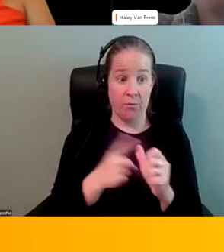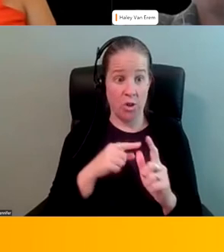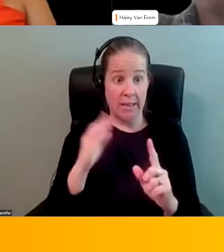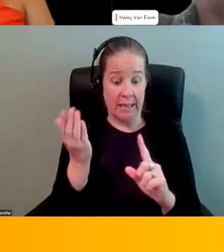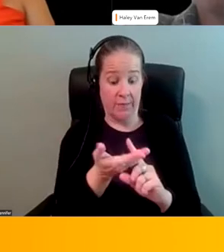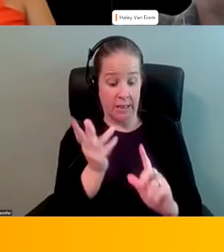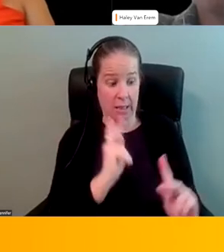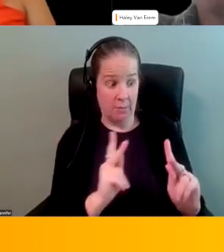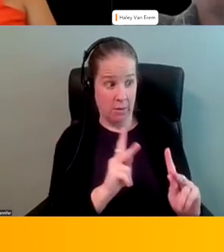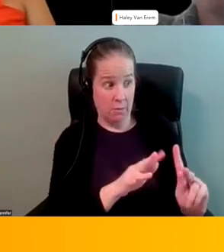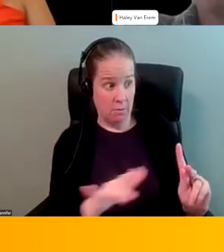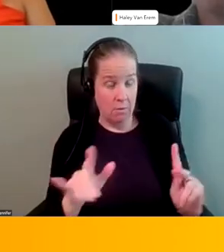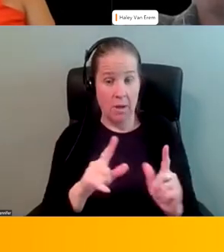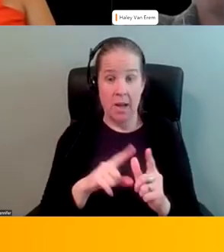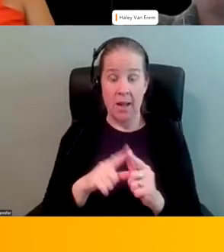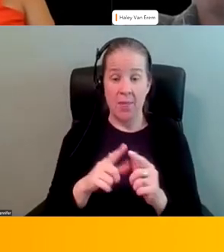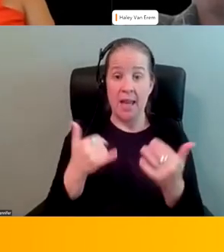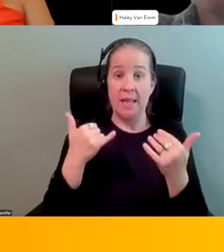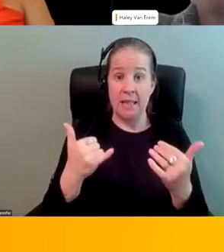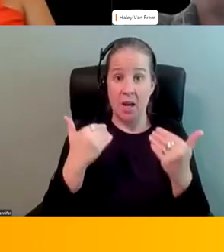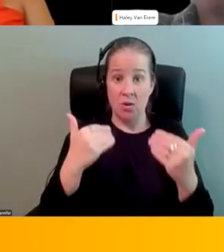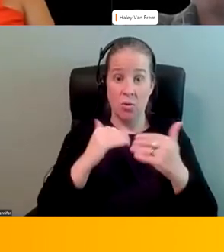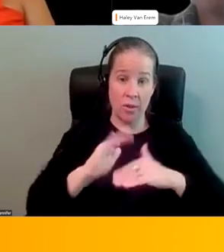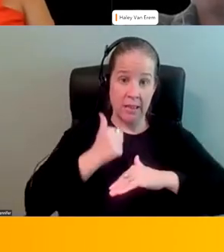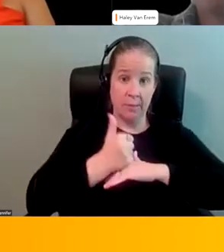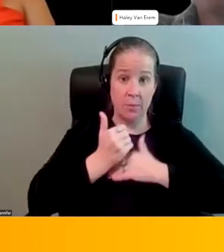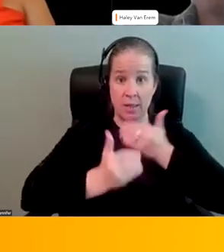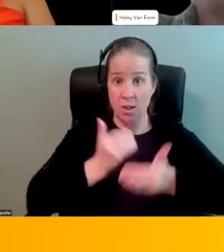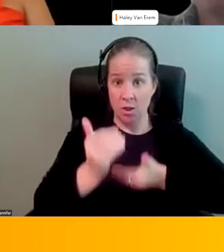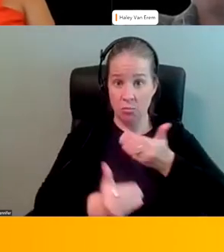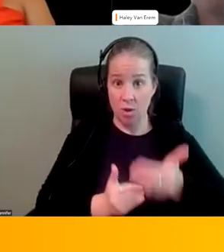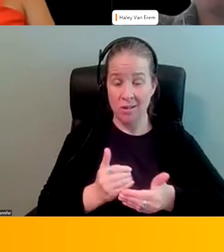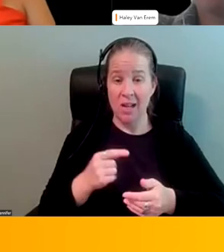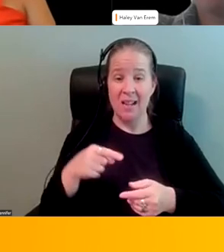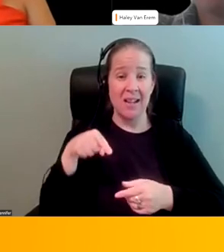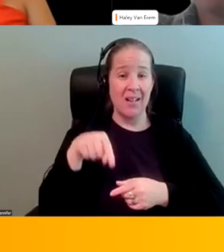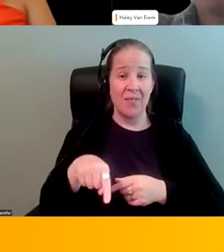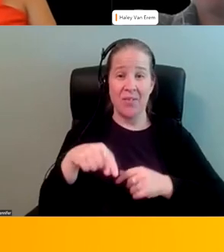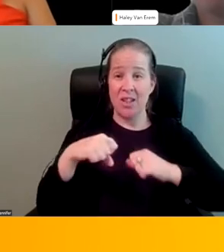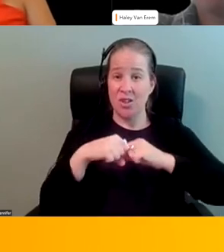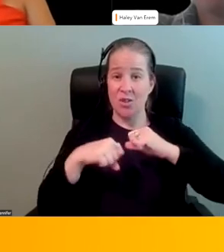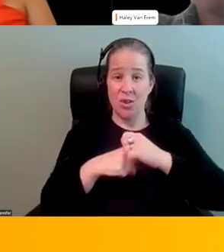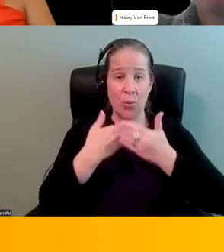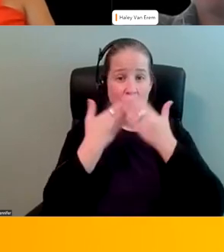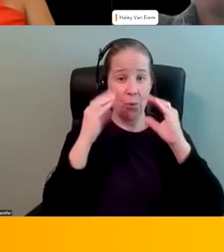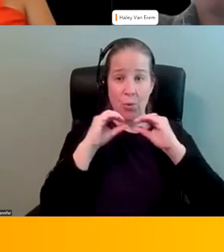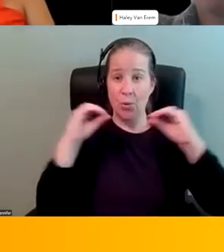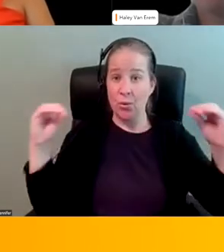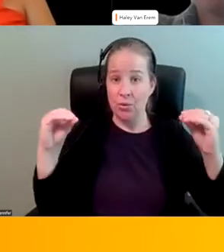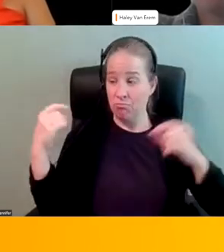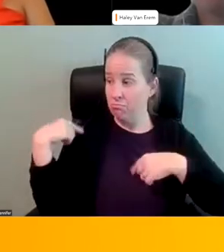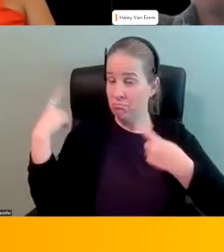thing is getting the implementation process started. Um, this infrastructure doesn't exist. And so it's being built